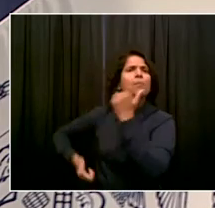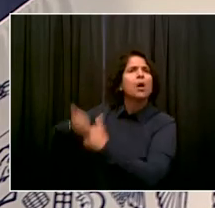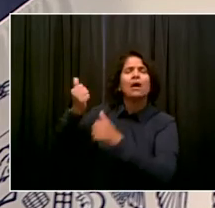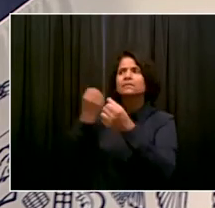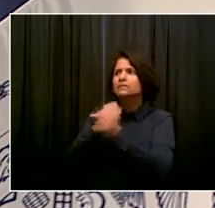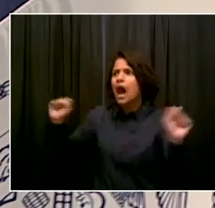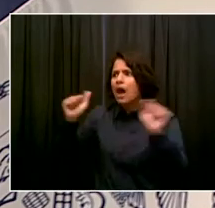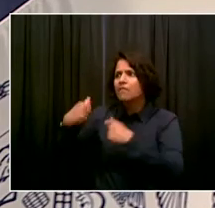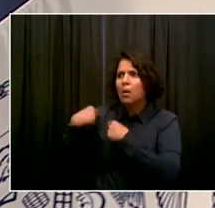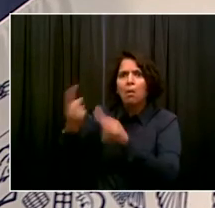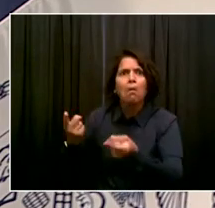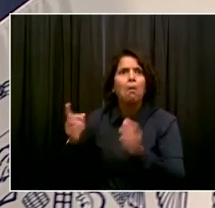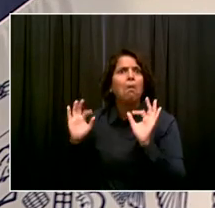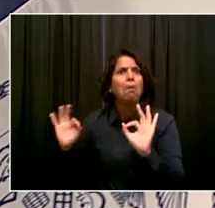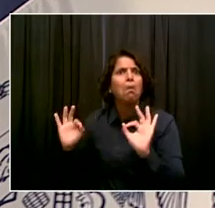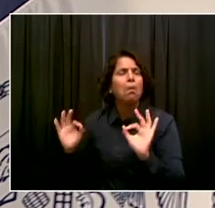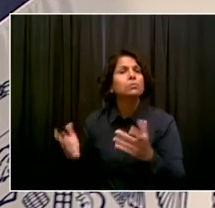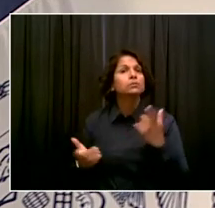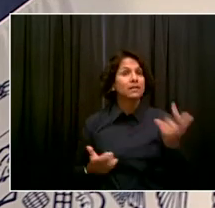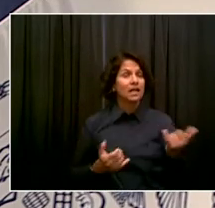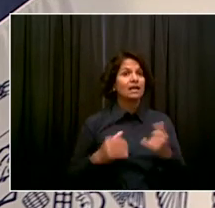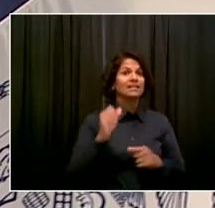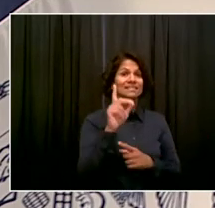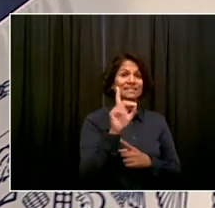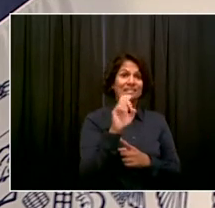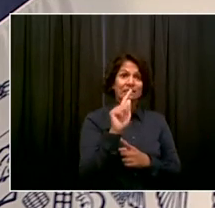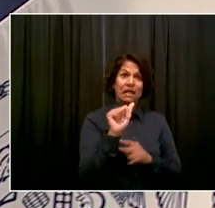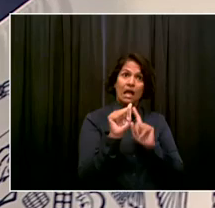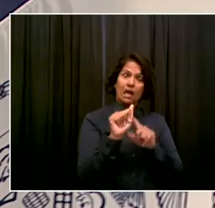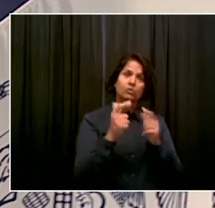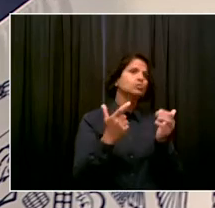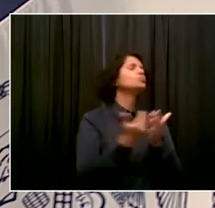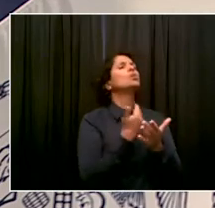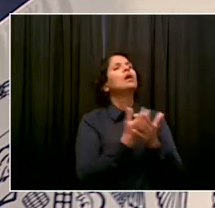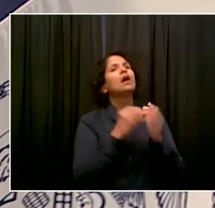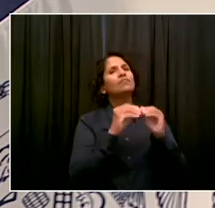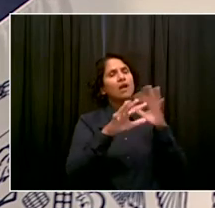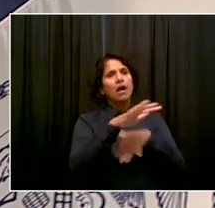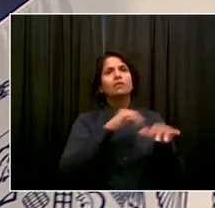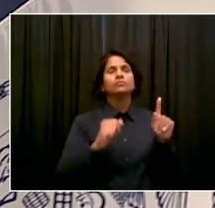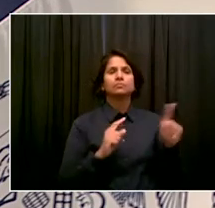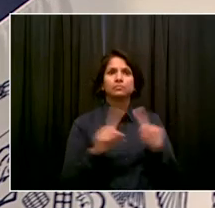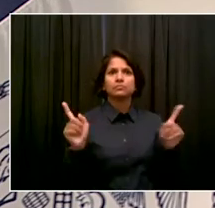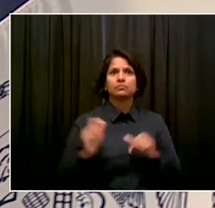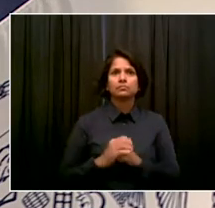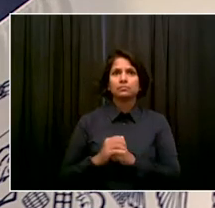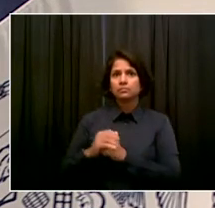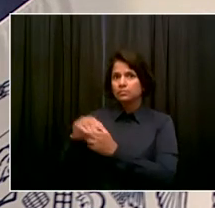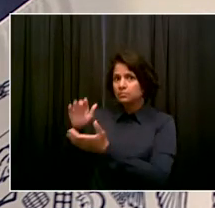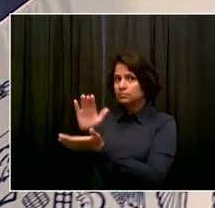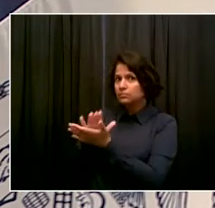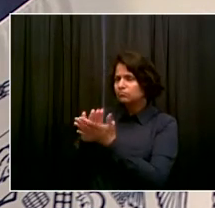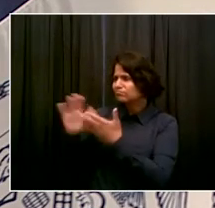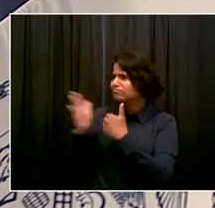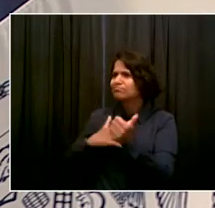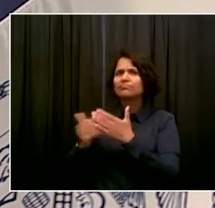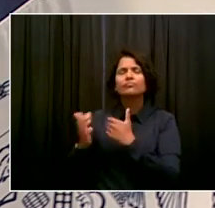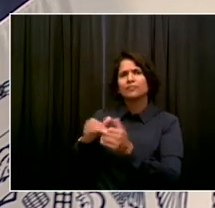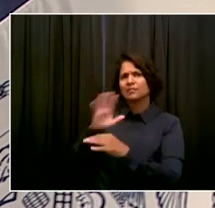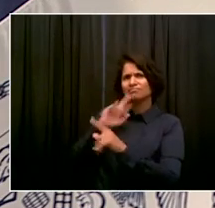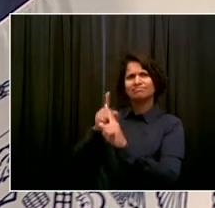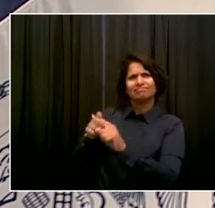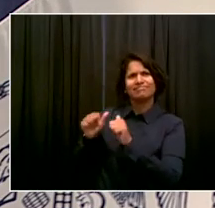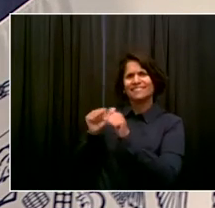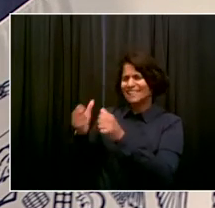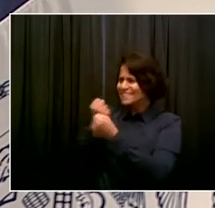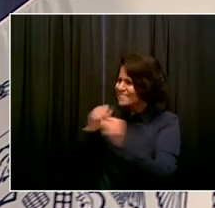let's be clear. With no vaccinations at all, we made New York City public schools safe with really